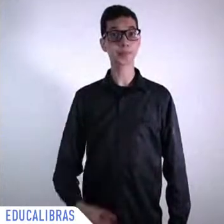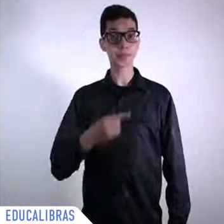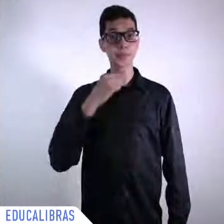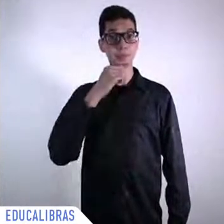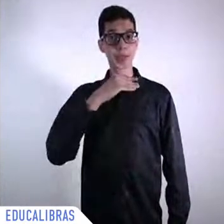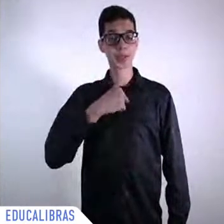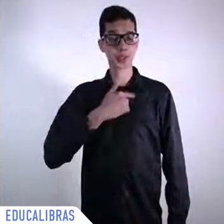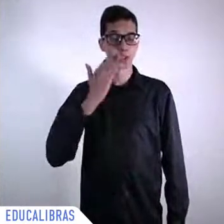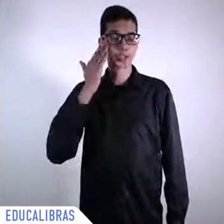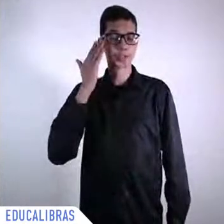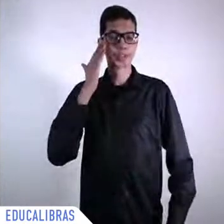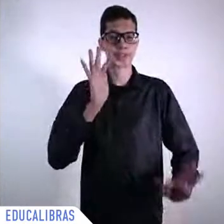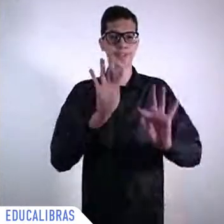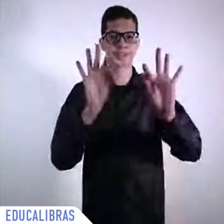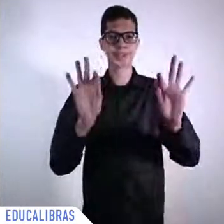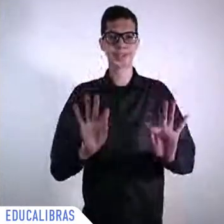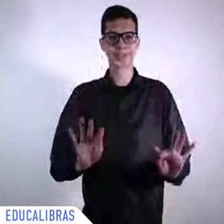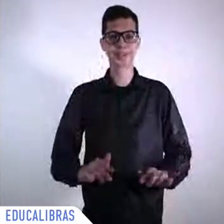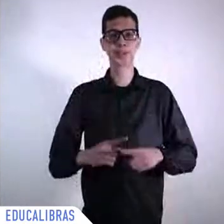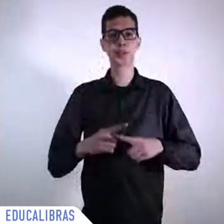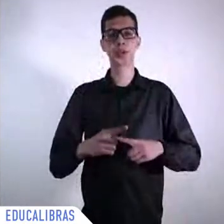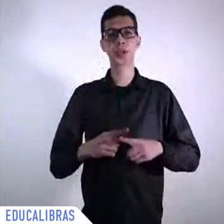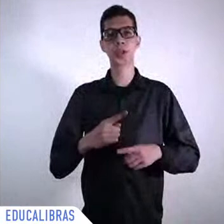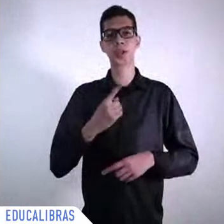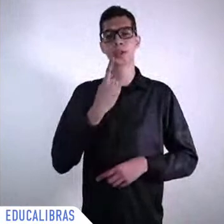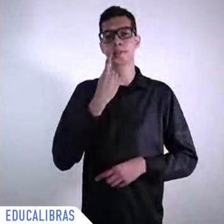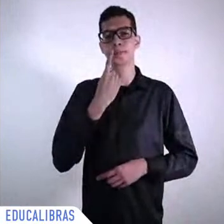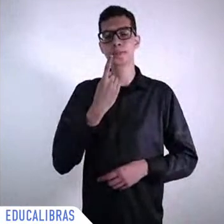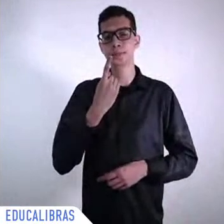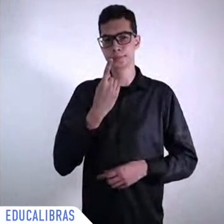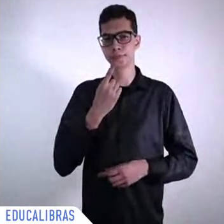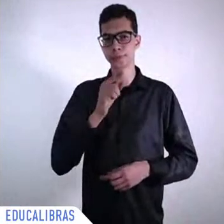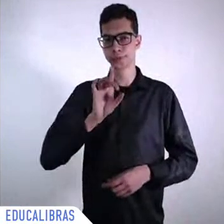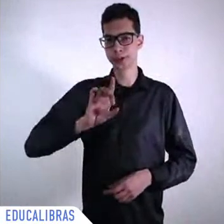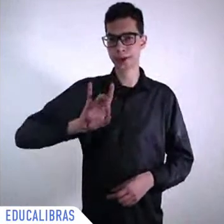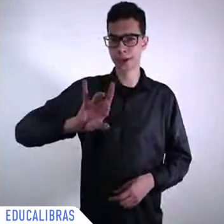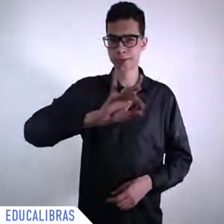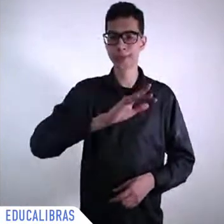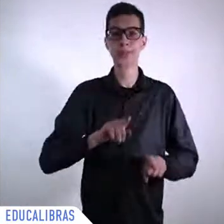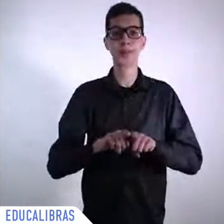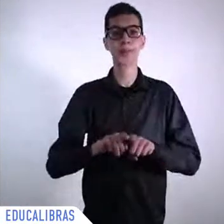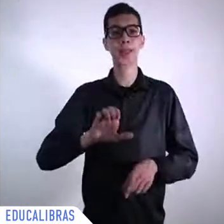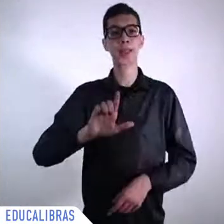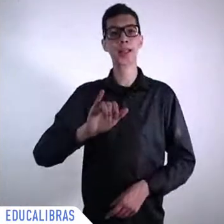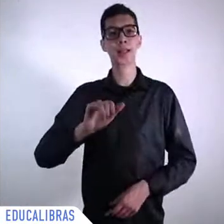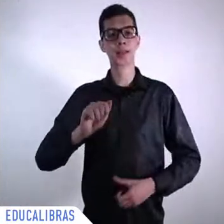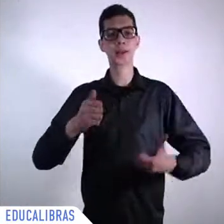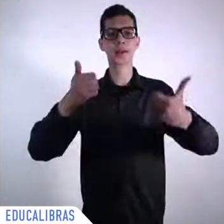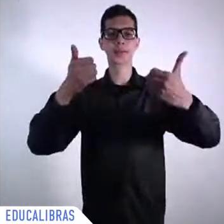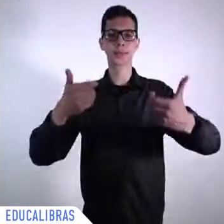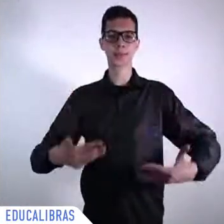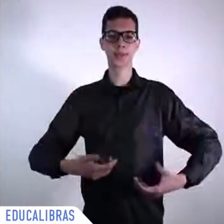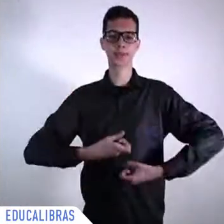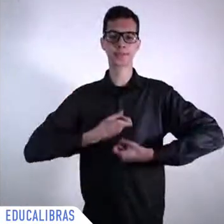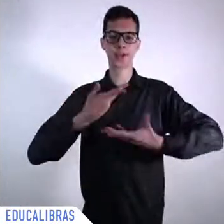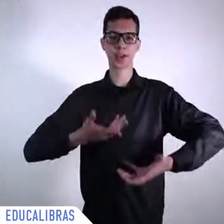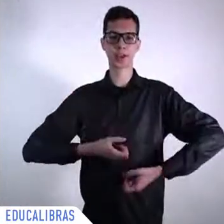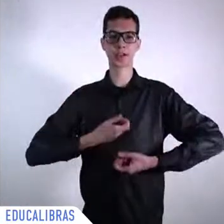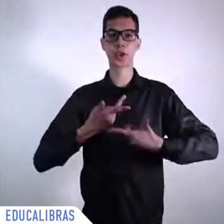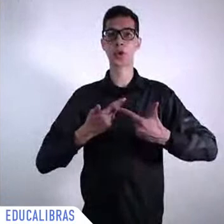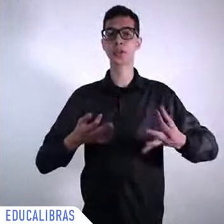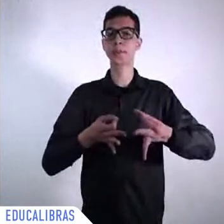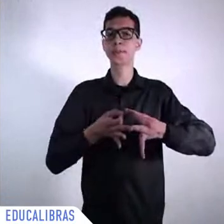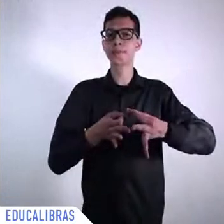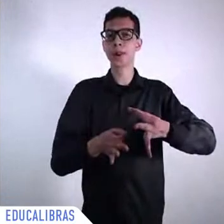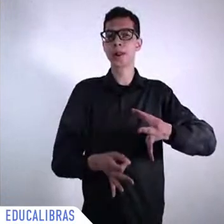things that she said about Brazil Irina I'm afraid now we are living in a different country for some time the